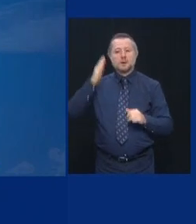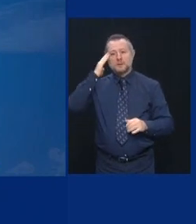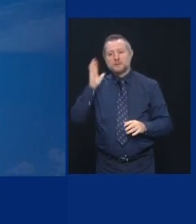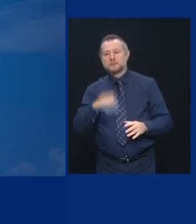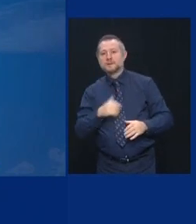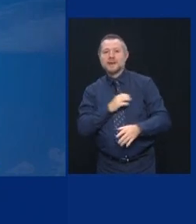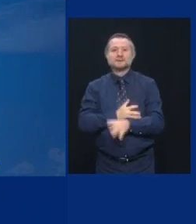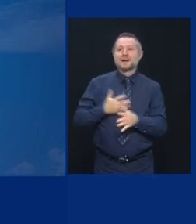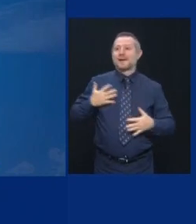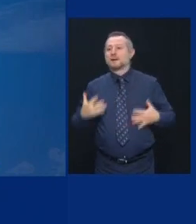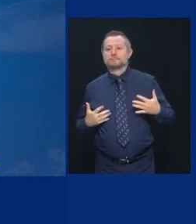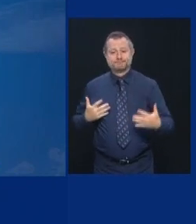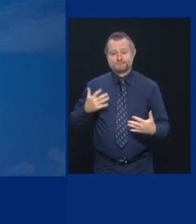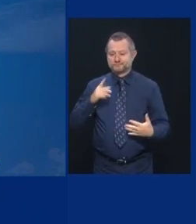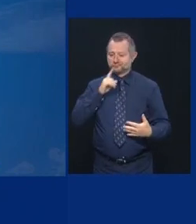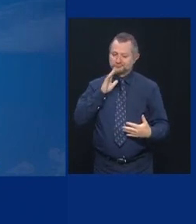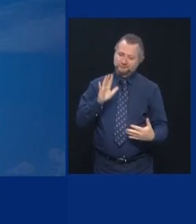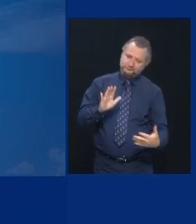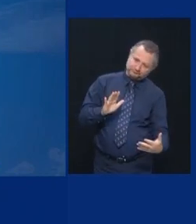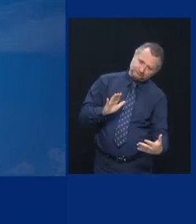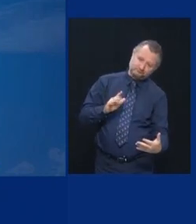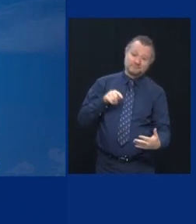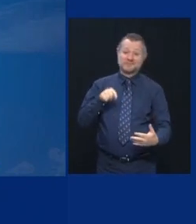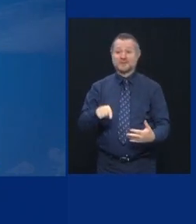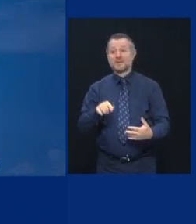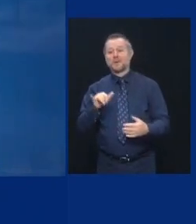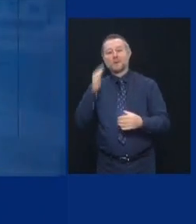Groundhog Day. Remember that movie, Groundhog Day?